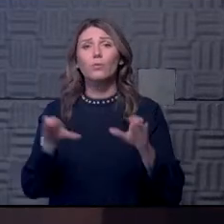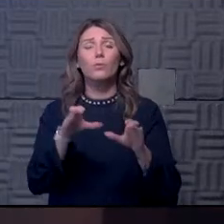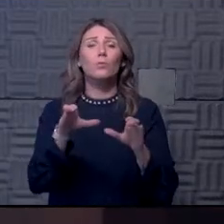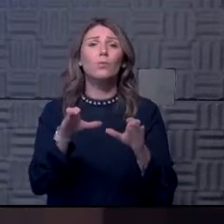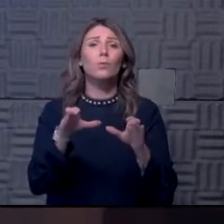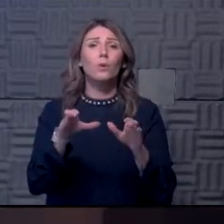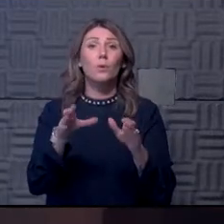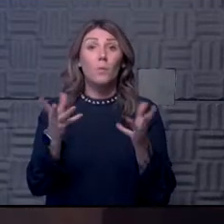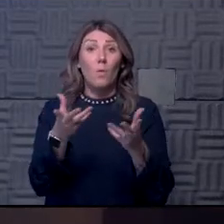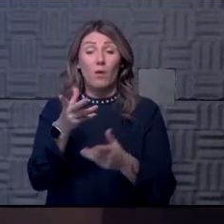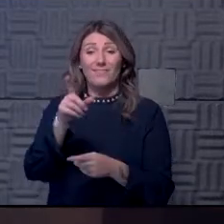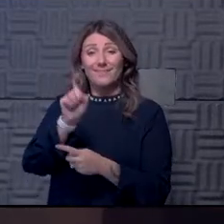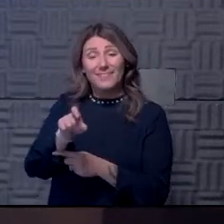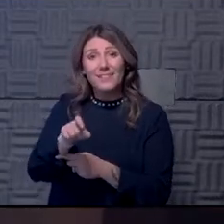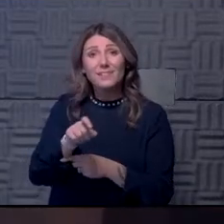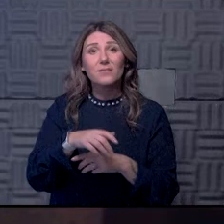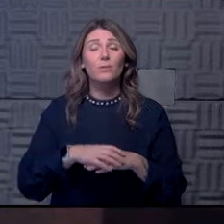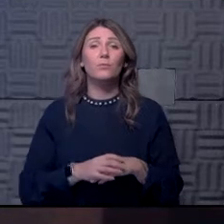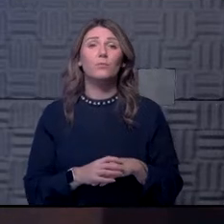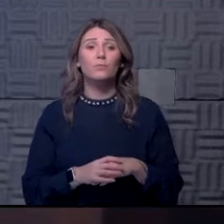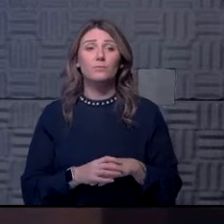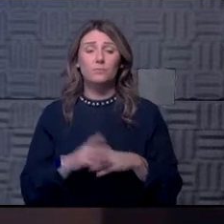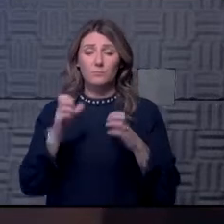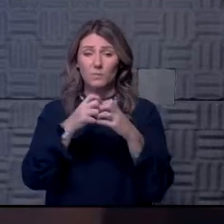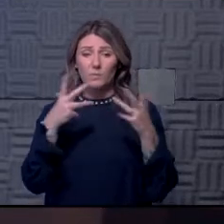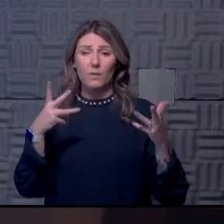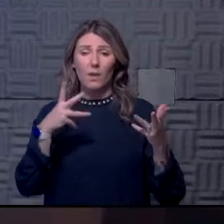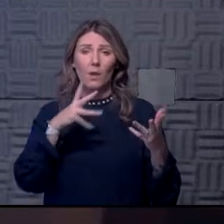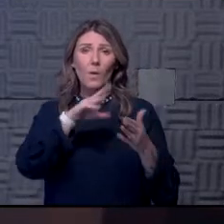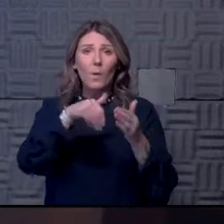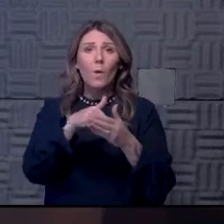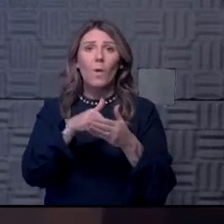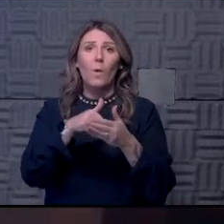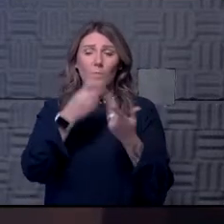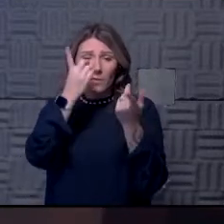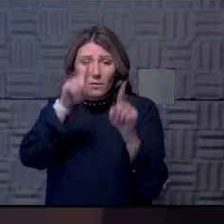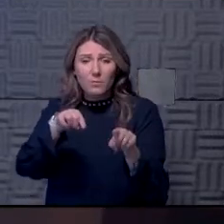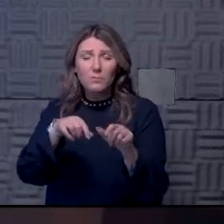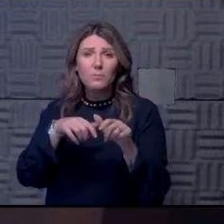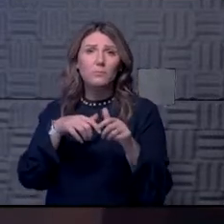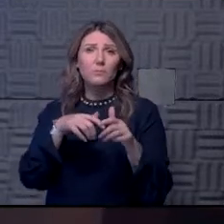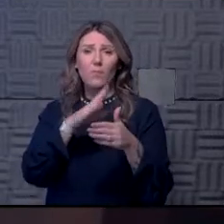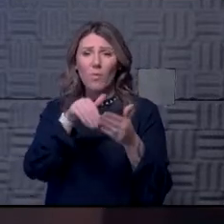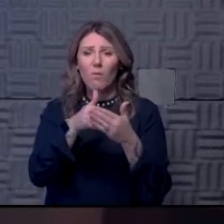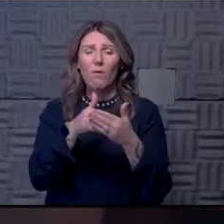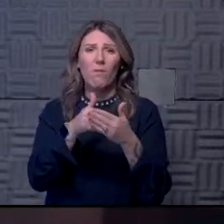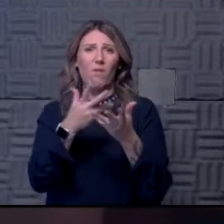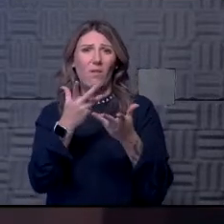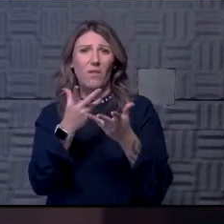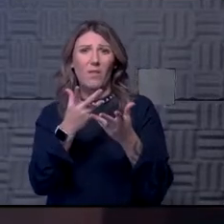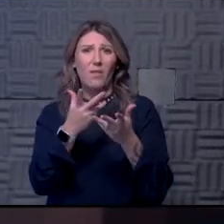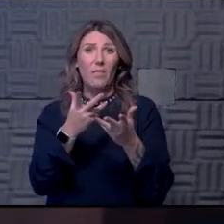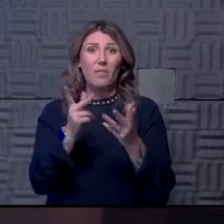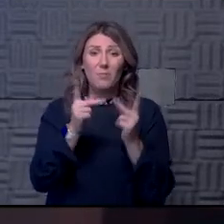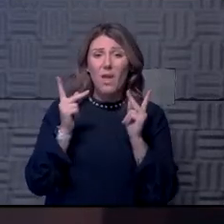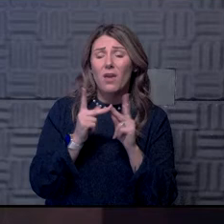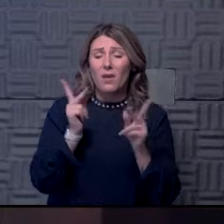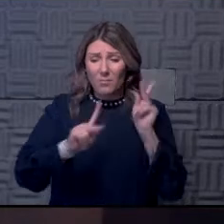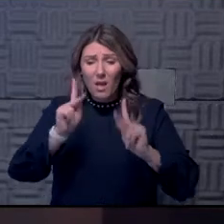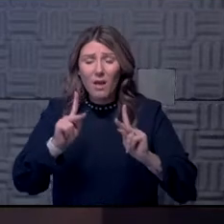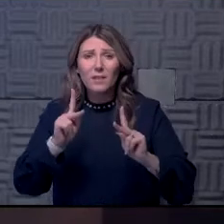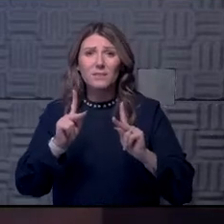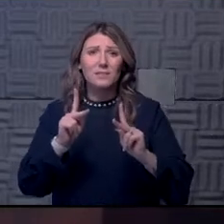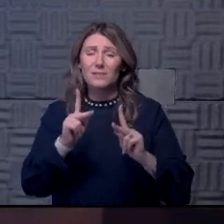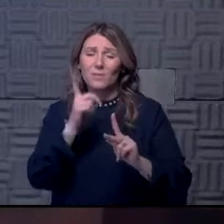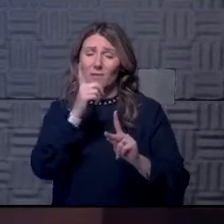to do, without the combined cooperation of all of the entities that I named earlier, it wouldn't have been